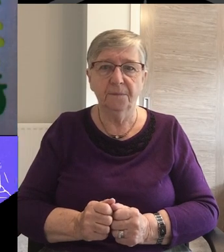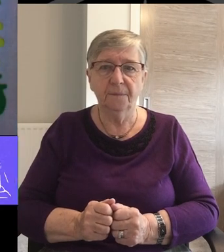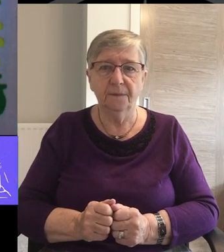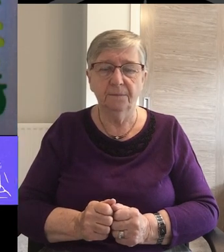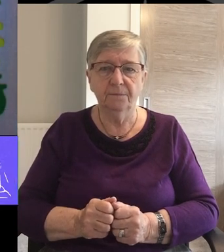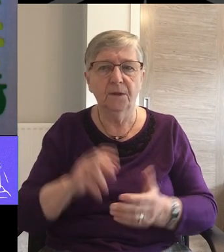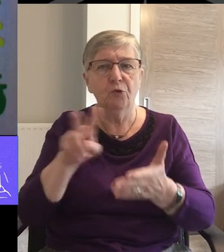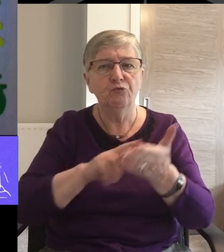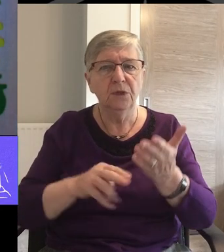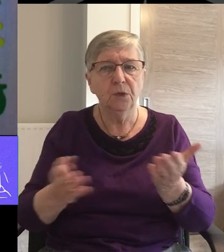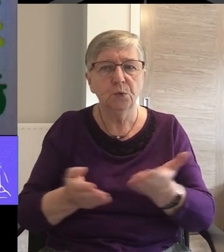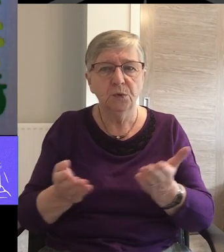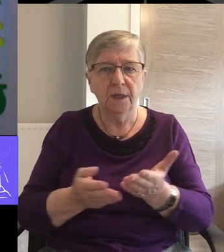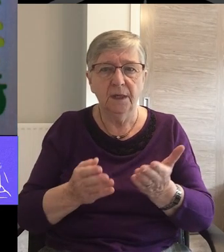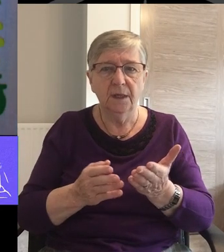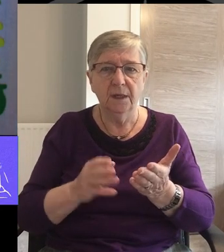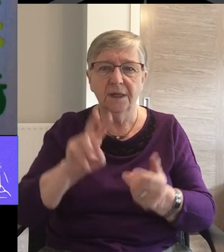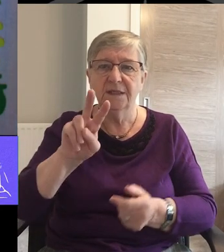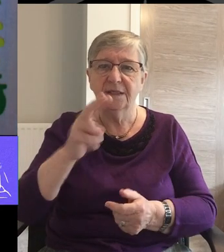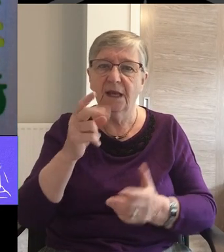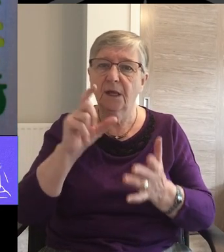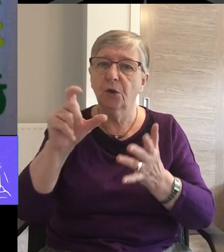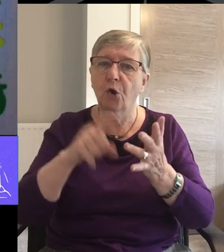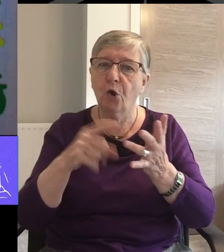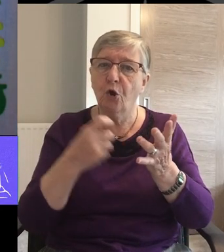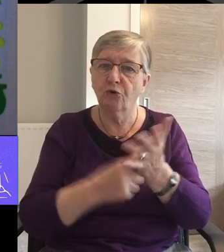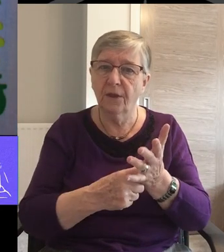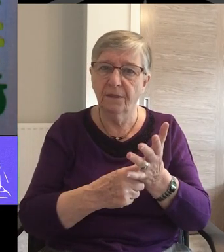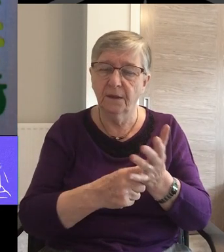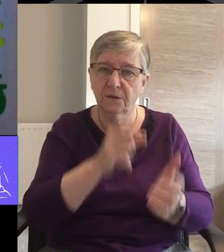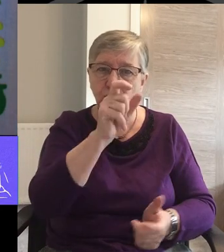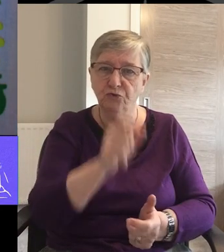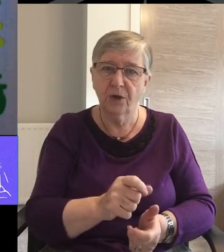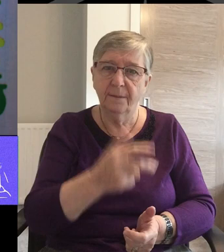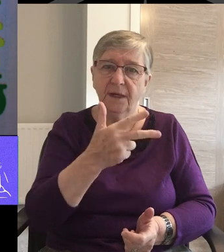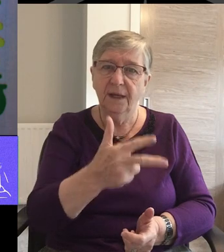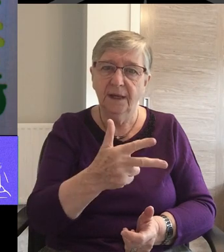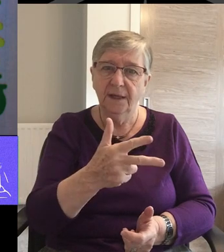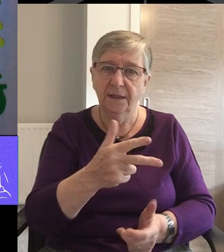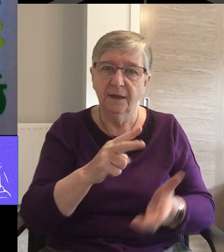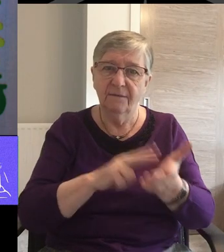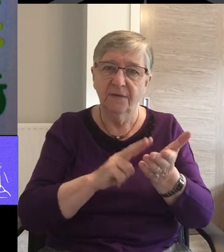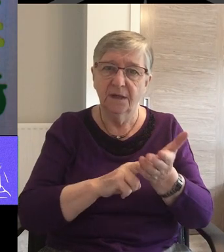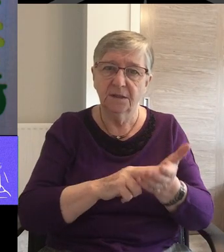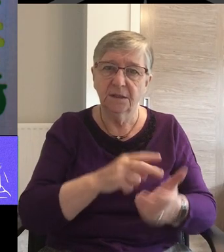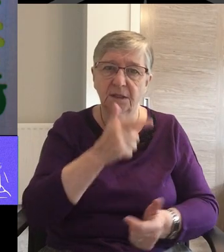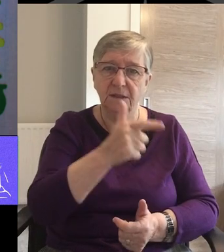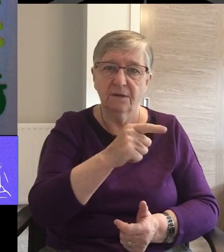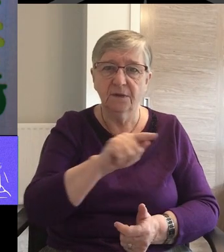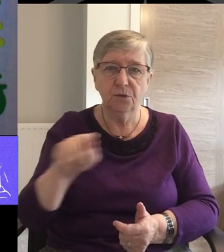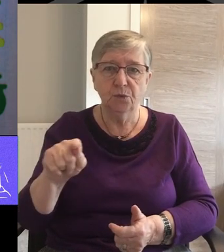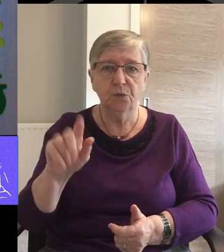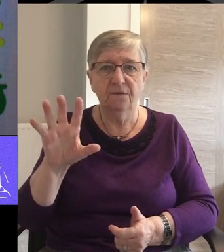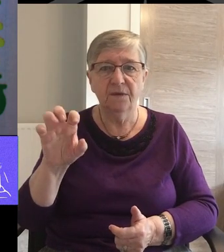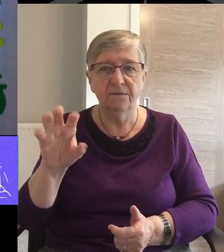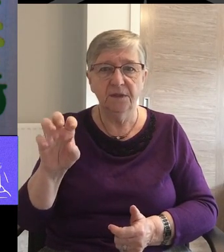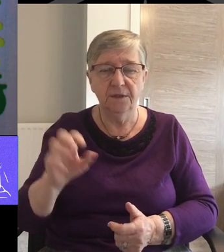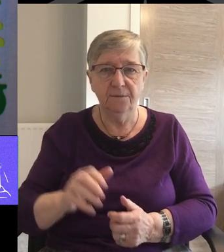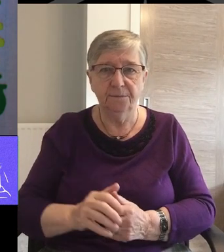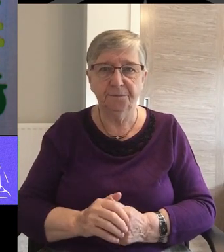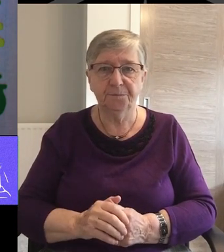Our reading today is taken from 2 Corinthians chapter 8 Reading verses 7 to 15